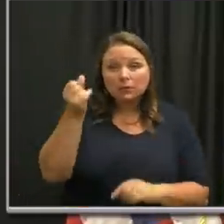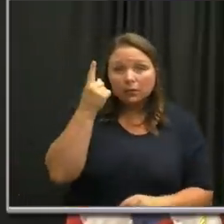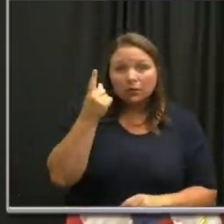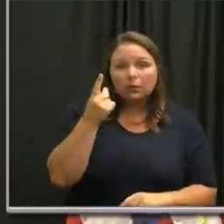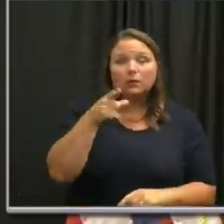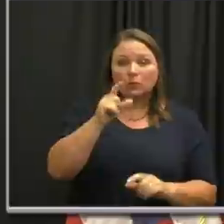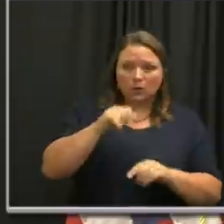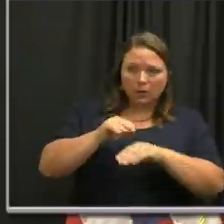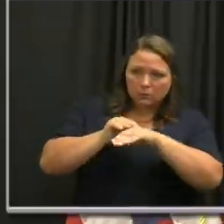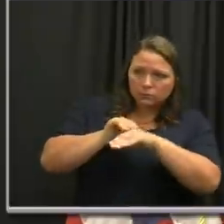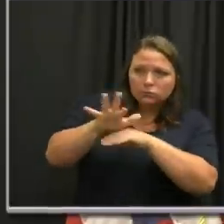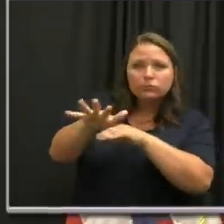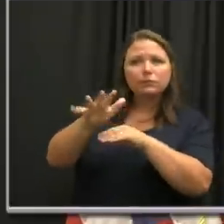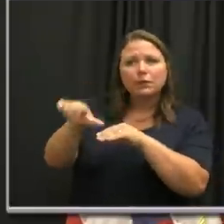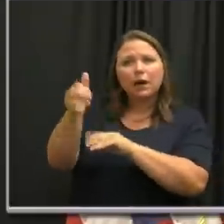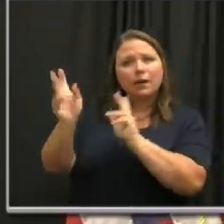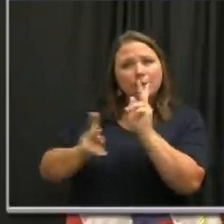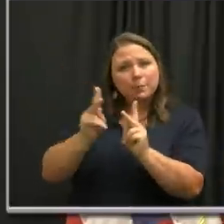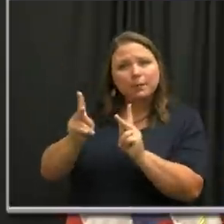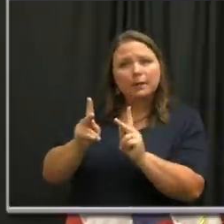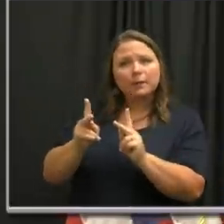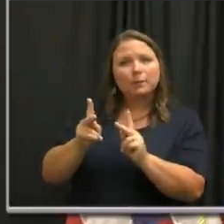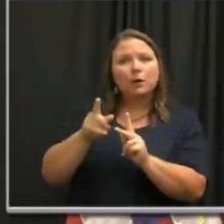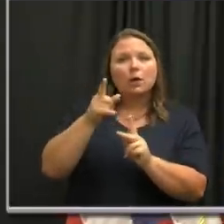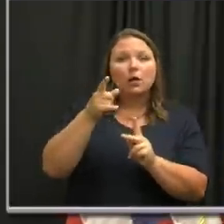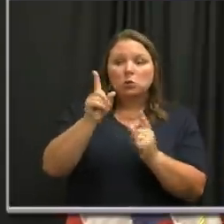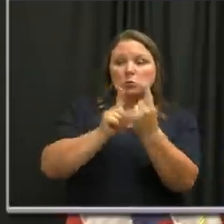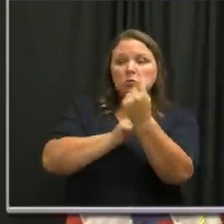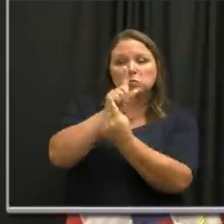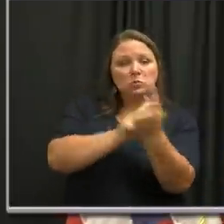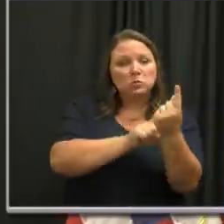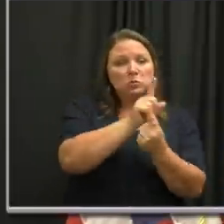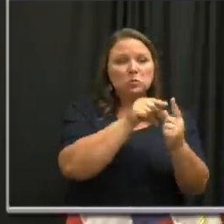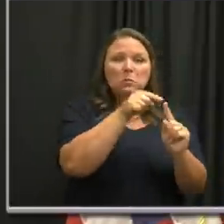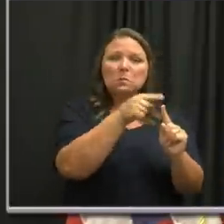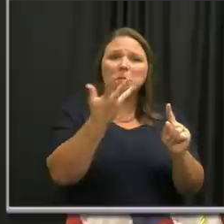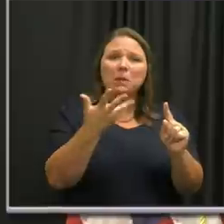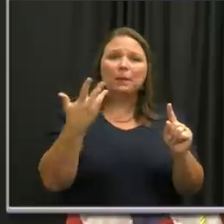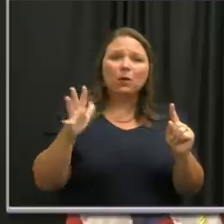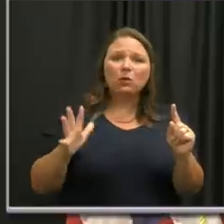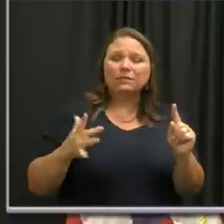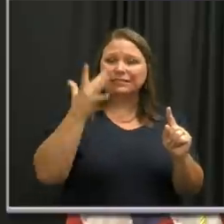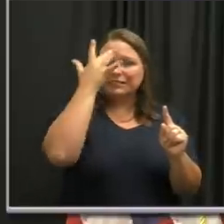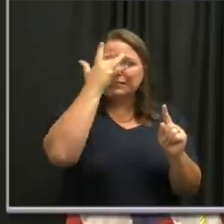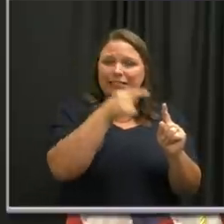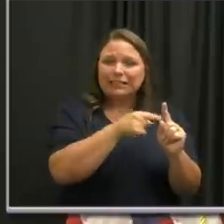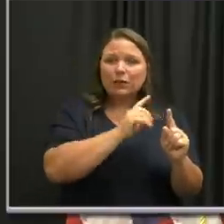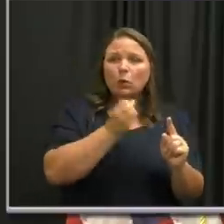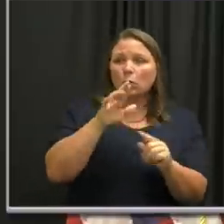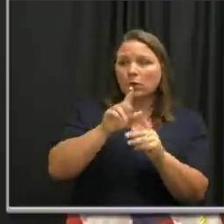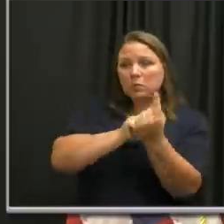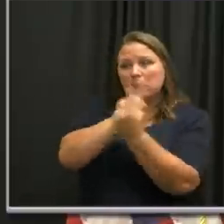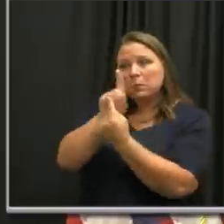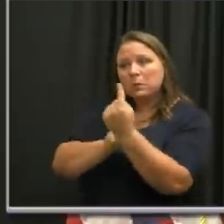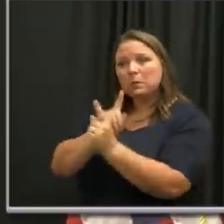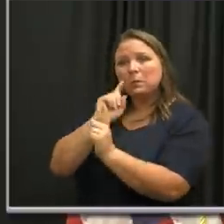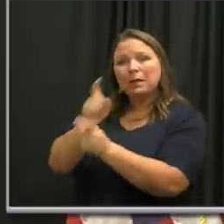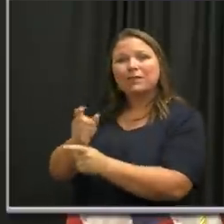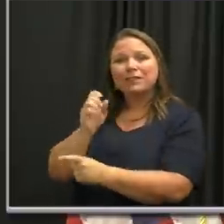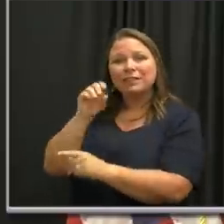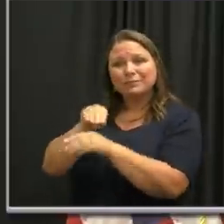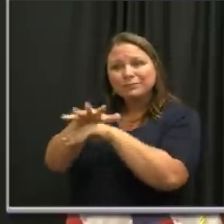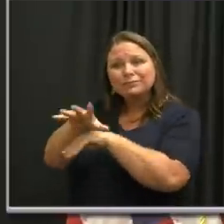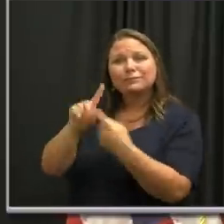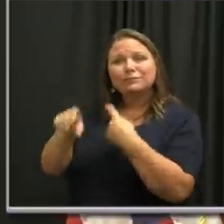you can give the virus to others. You can give it to someone who has a medical condition. You can give it to an elderly family member.